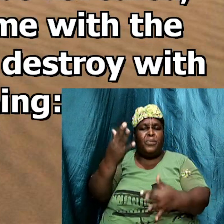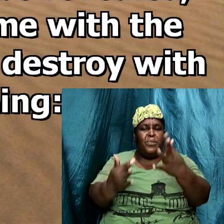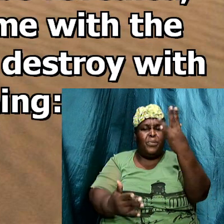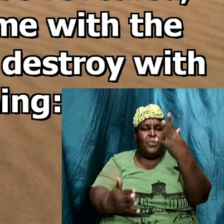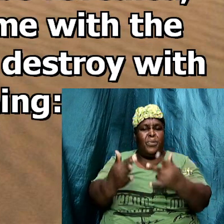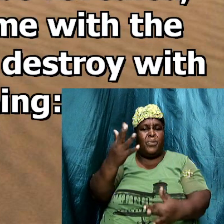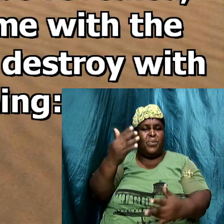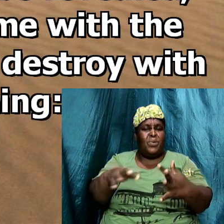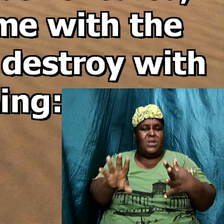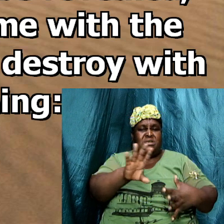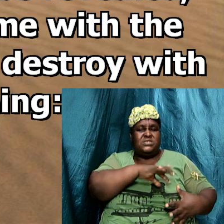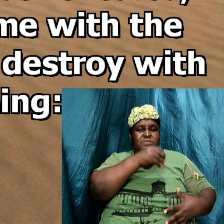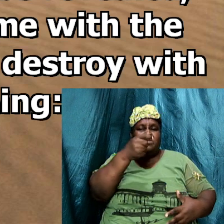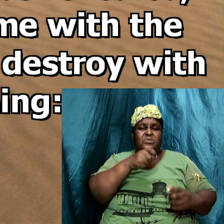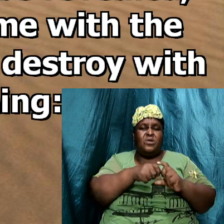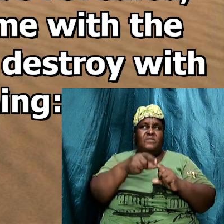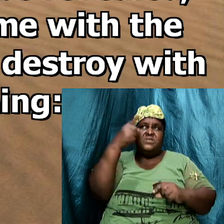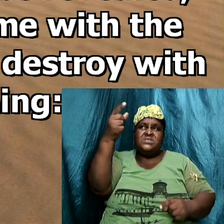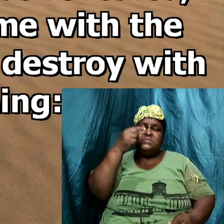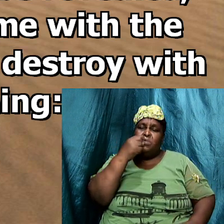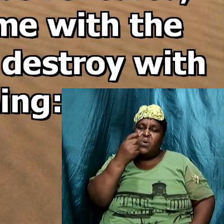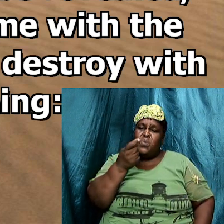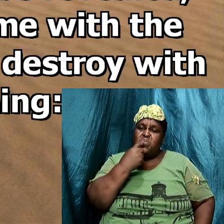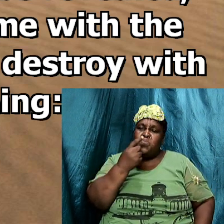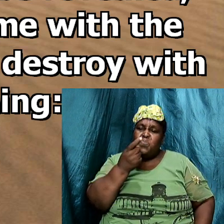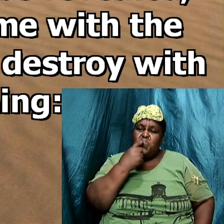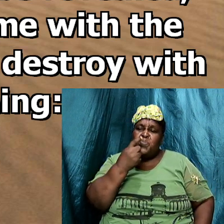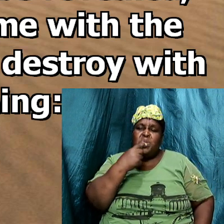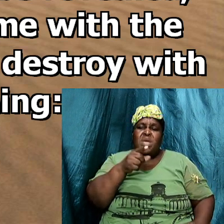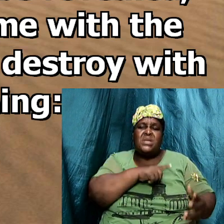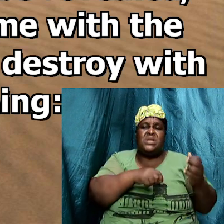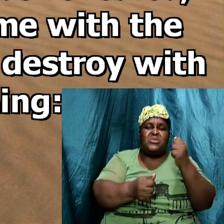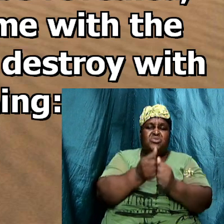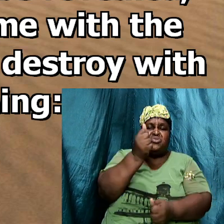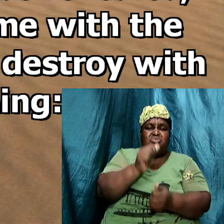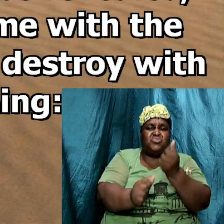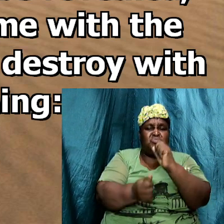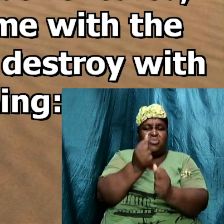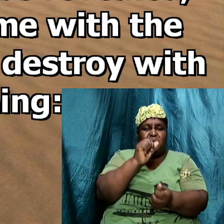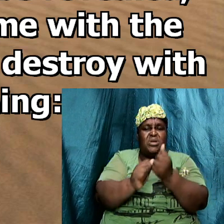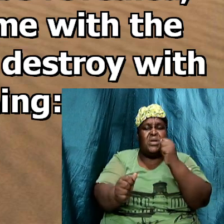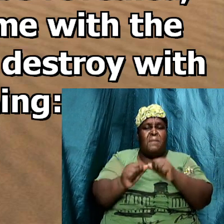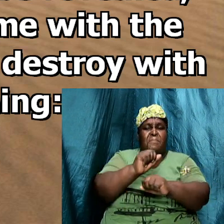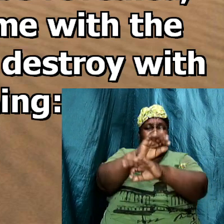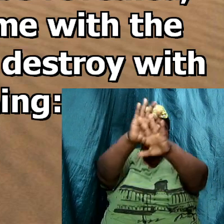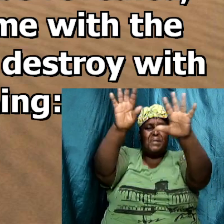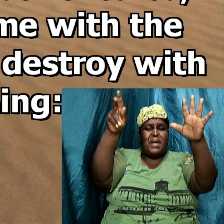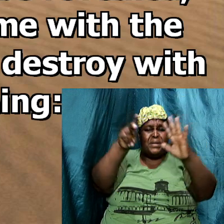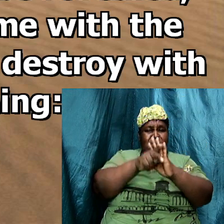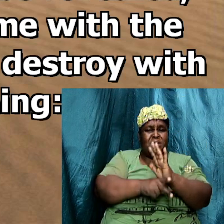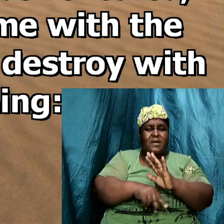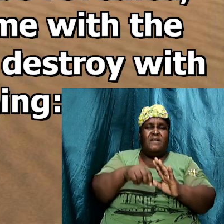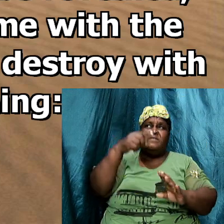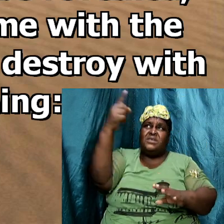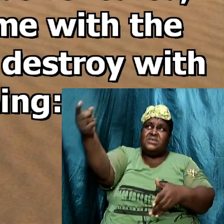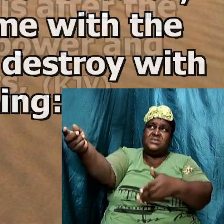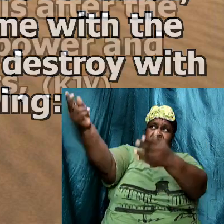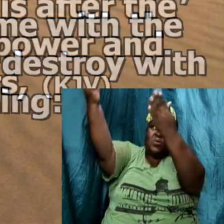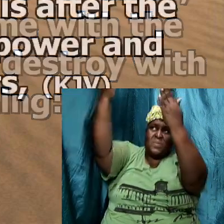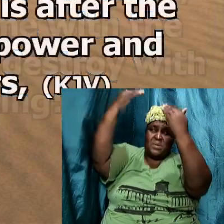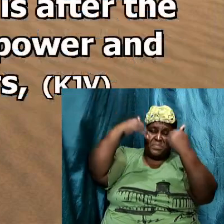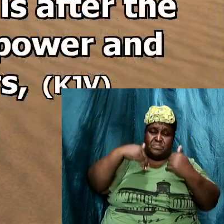the spirit of his mouth and shall destroy with the brightness of his coming